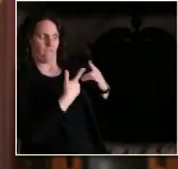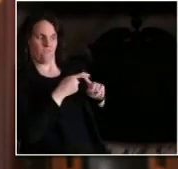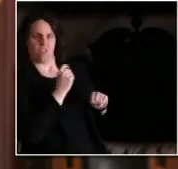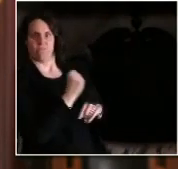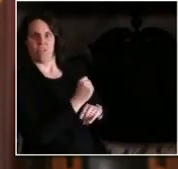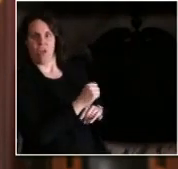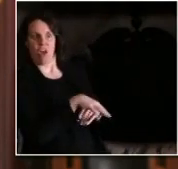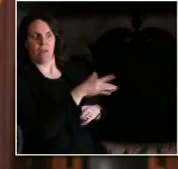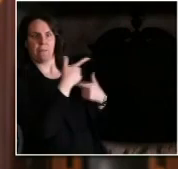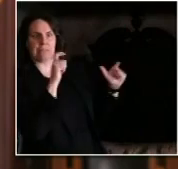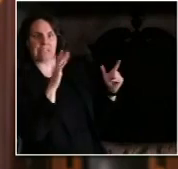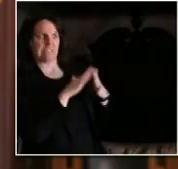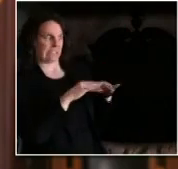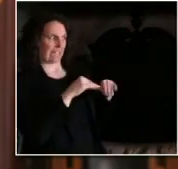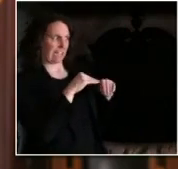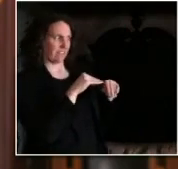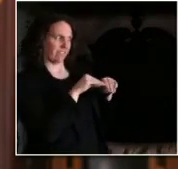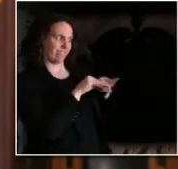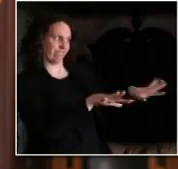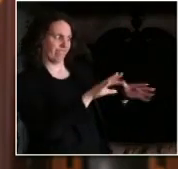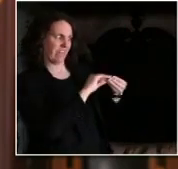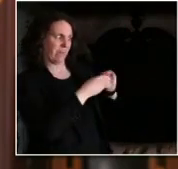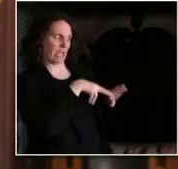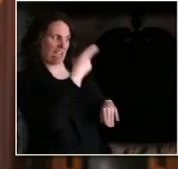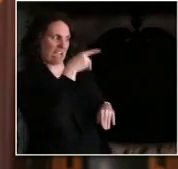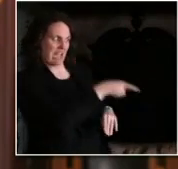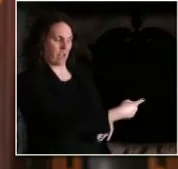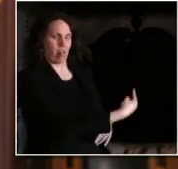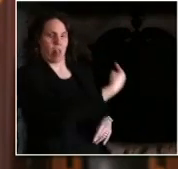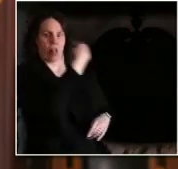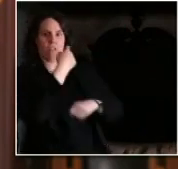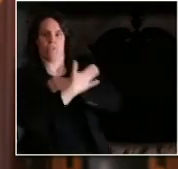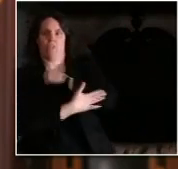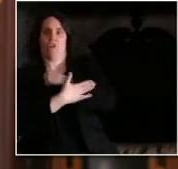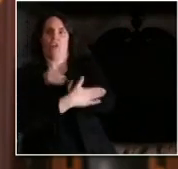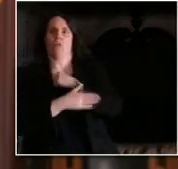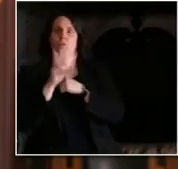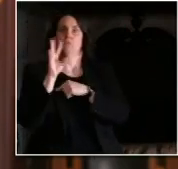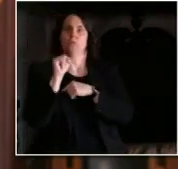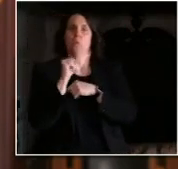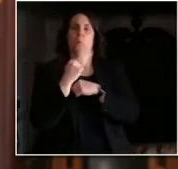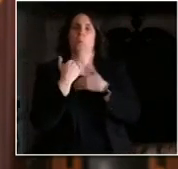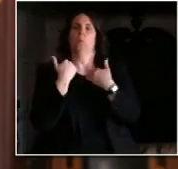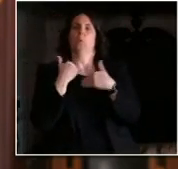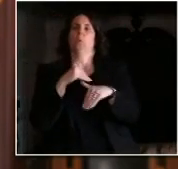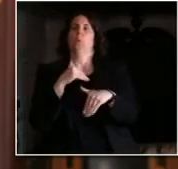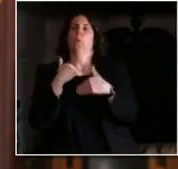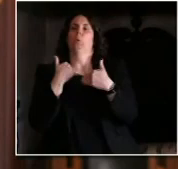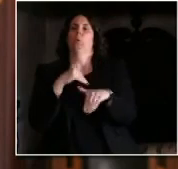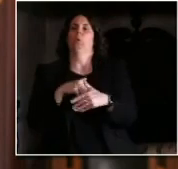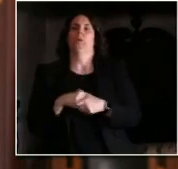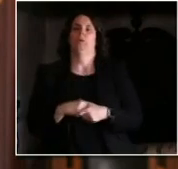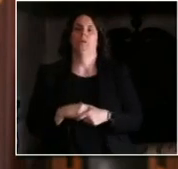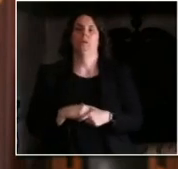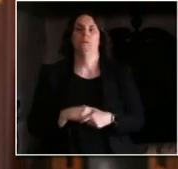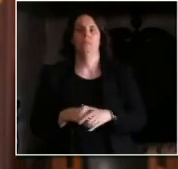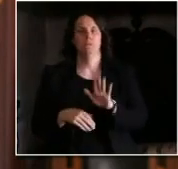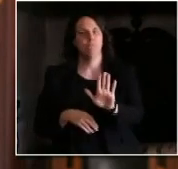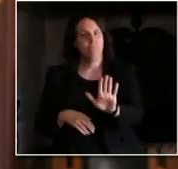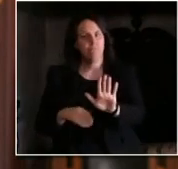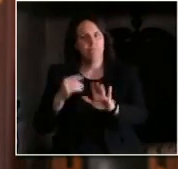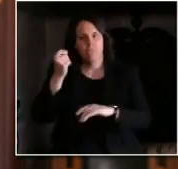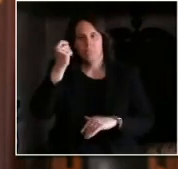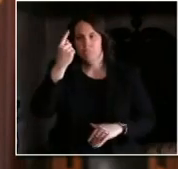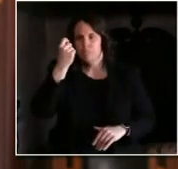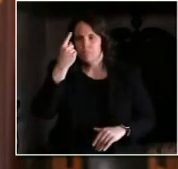residents and so we think it's important for people to understand what we mean by essential and non essential travel and